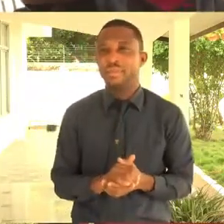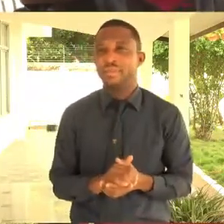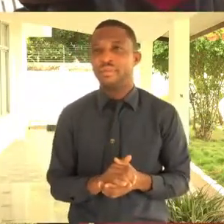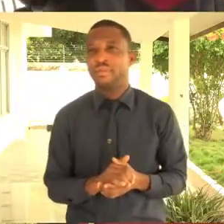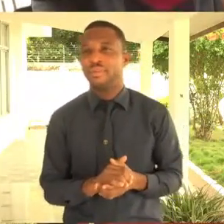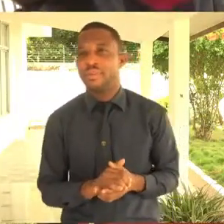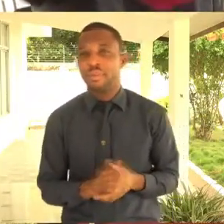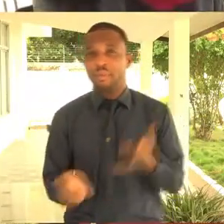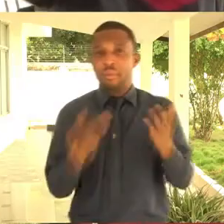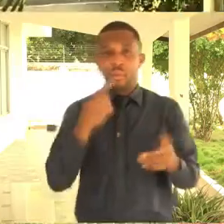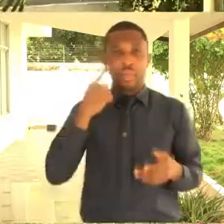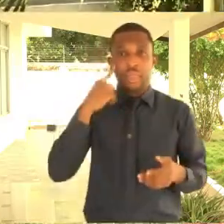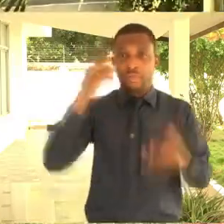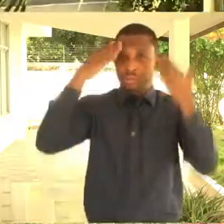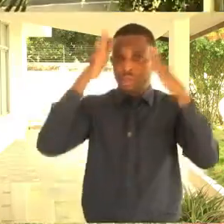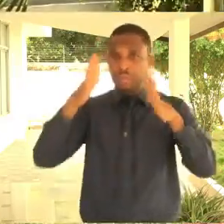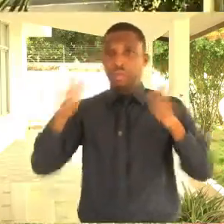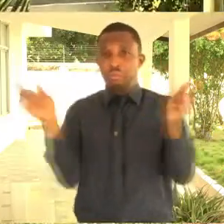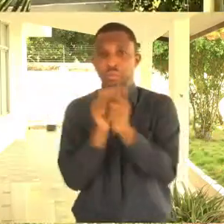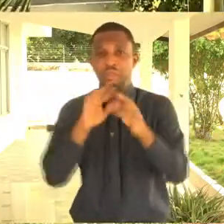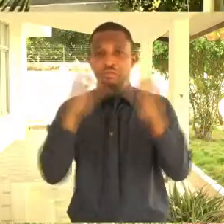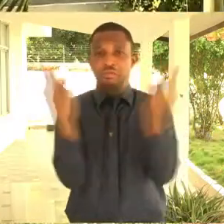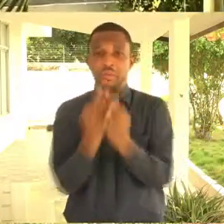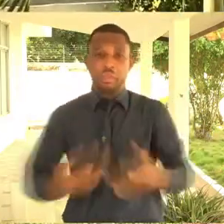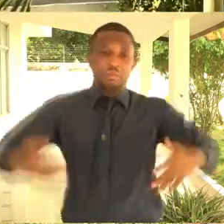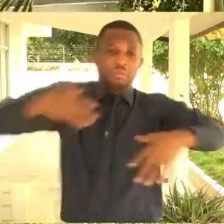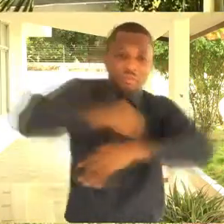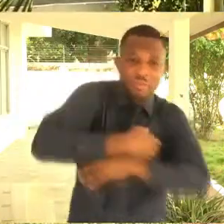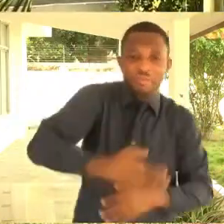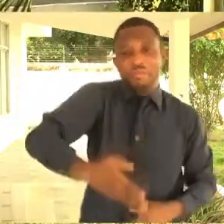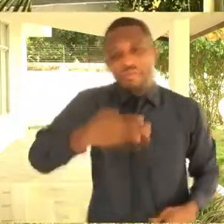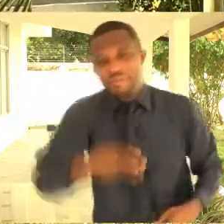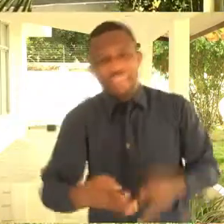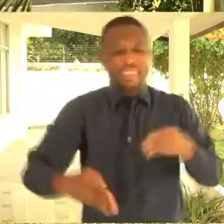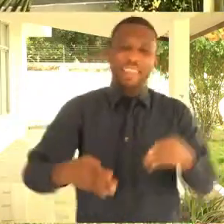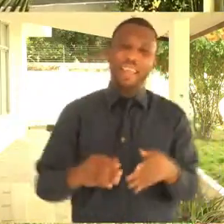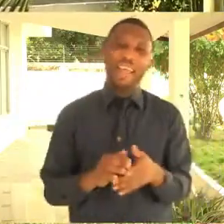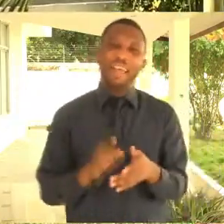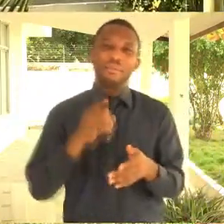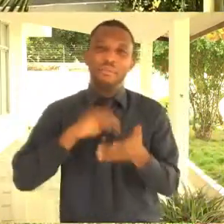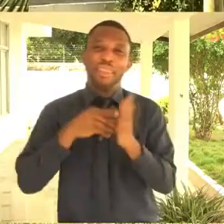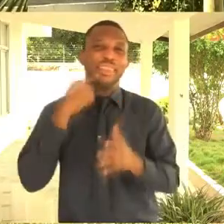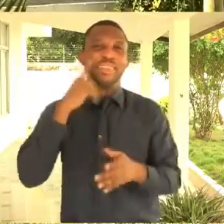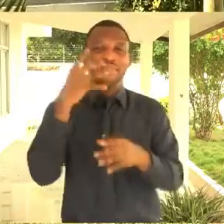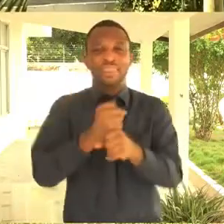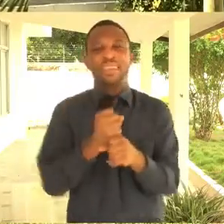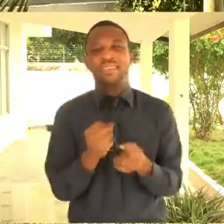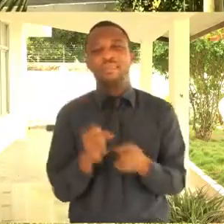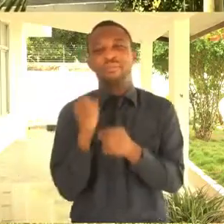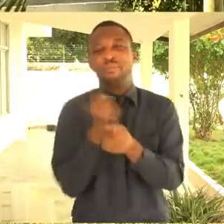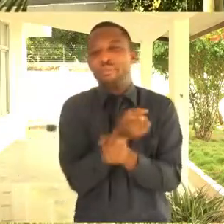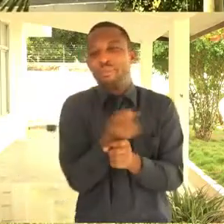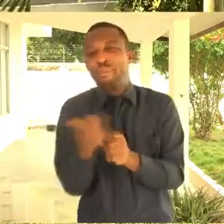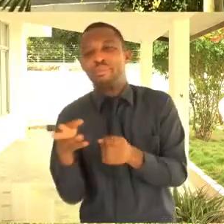And you touch your forehead. You touch your nose. You also get it. And keeps on spreading. Can you imagine how many people are going to get the